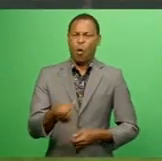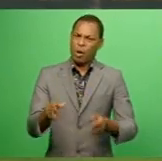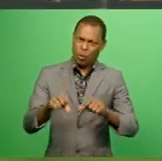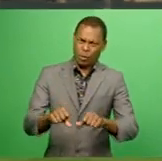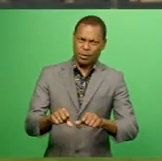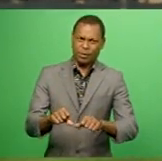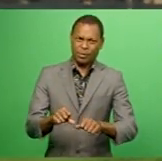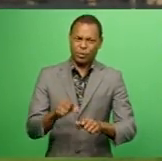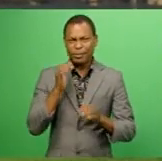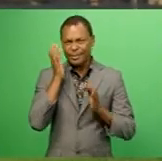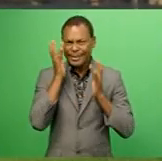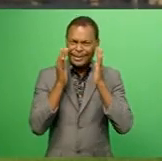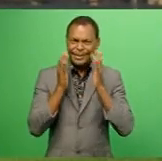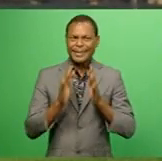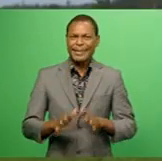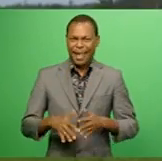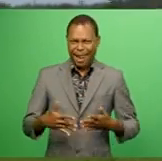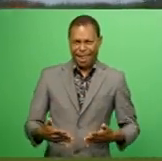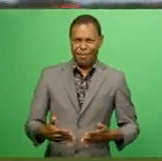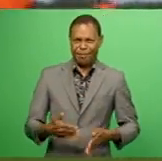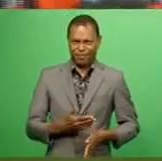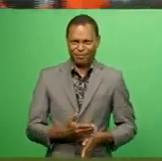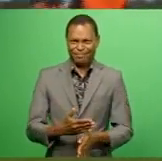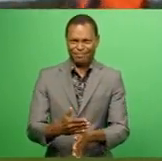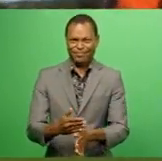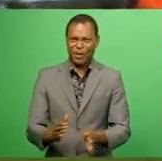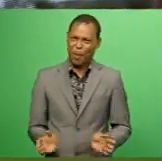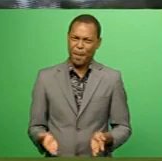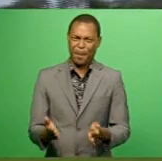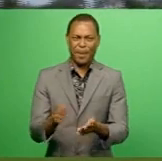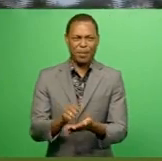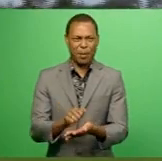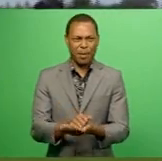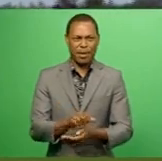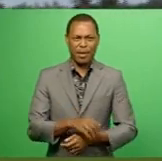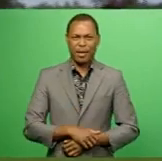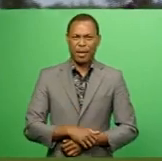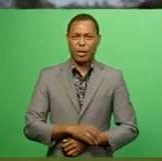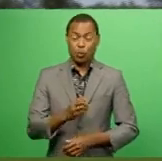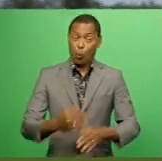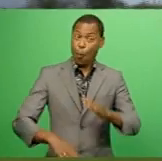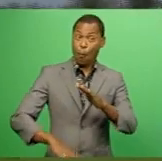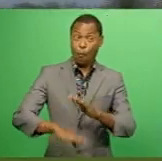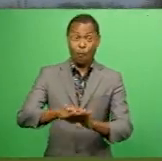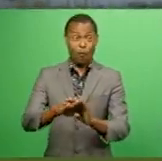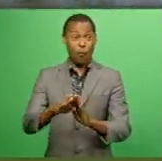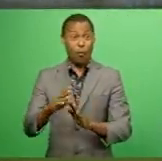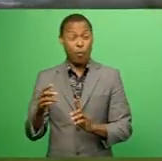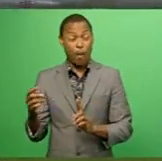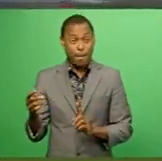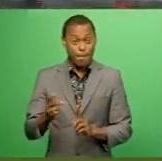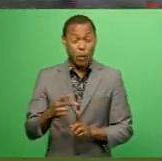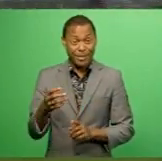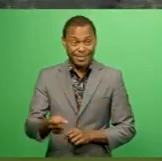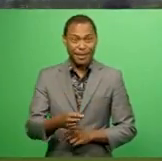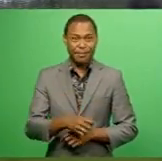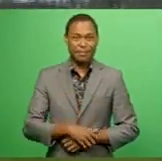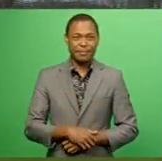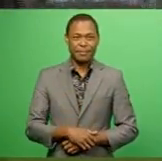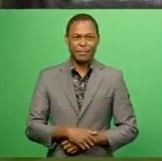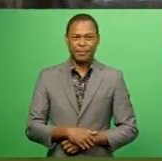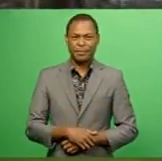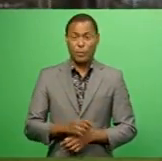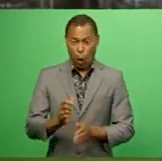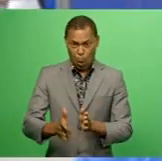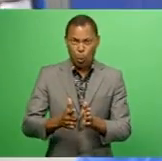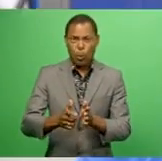they come out firing against Lothok this week. It won't be easy securing maximum points given the depth in the Lothok team. Lothok is a good team.